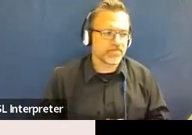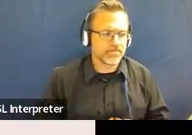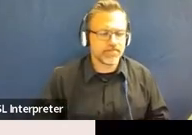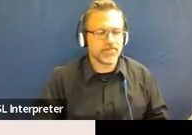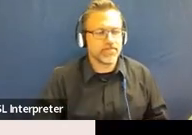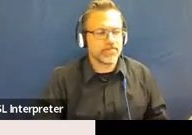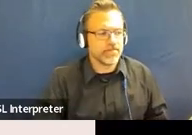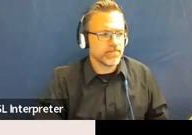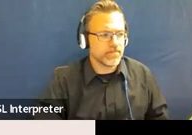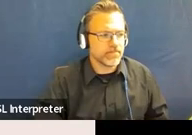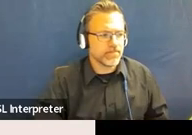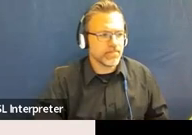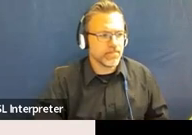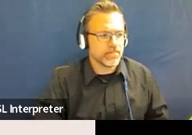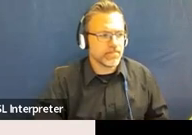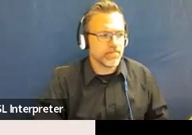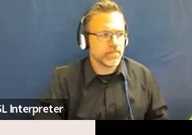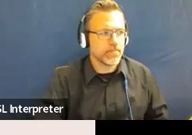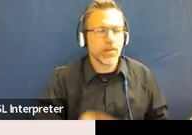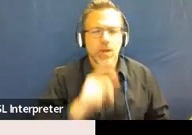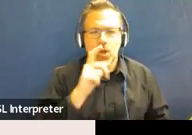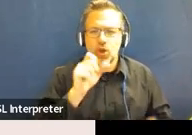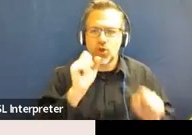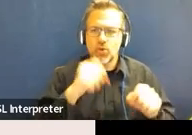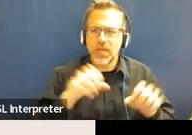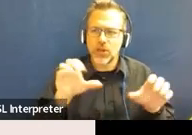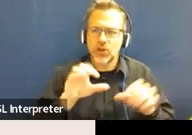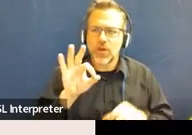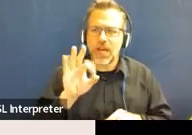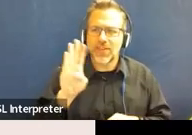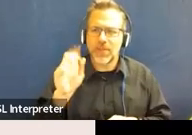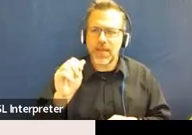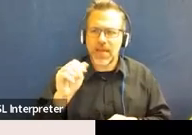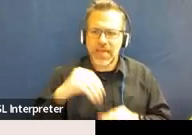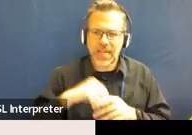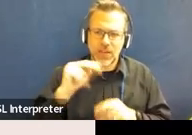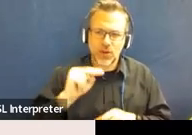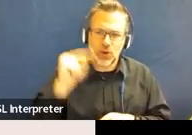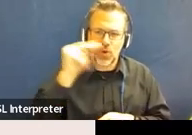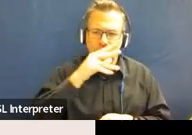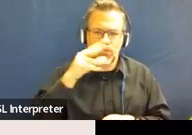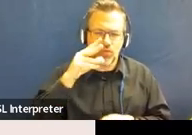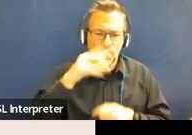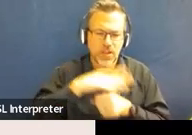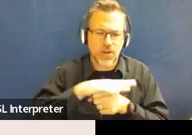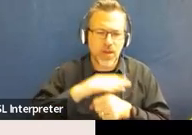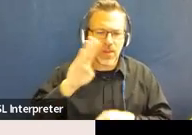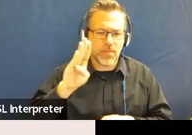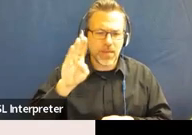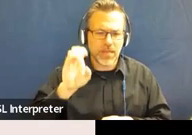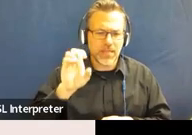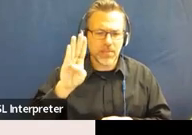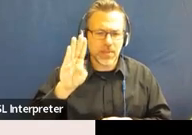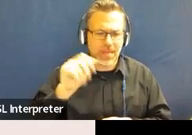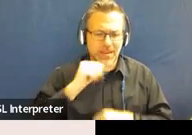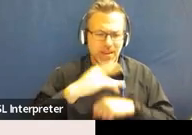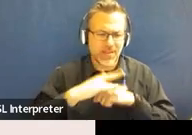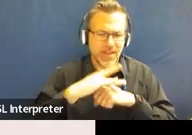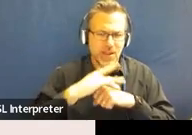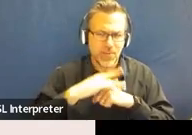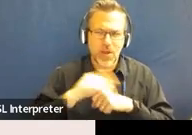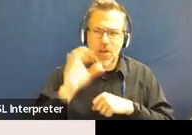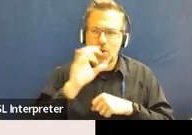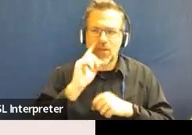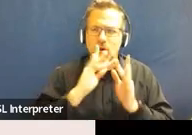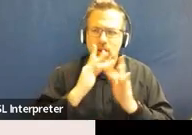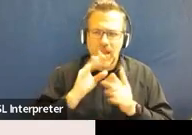Can you verify who can do the FBA? In our northern rural area, BCBA is not available. looking for online options. I have